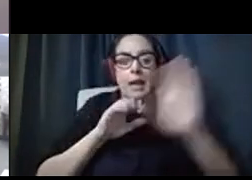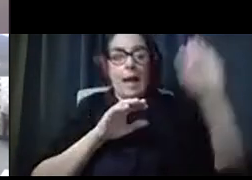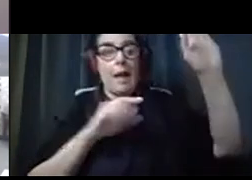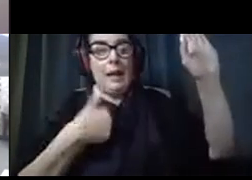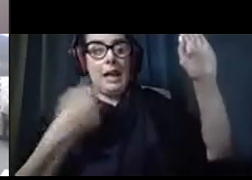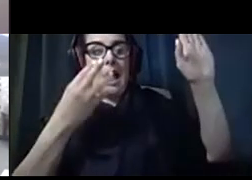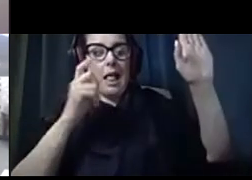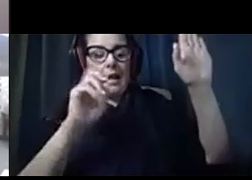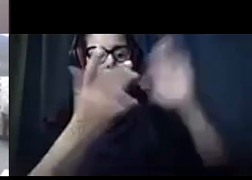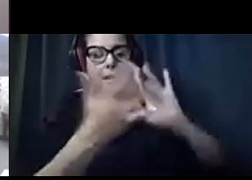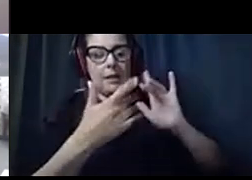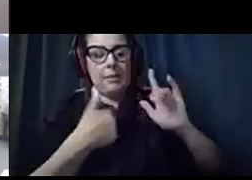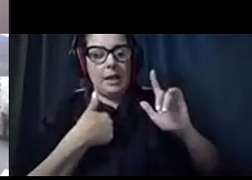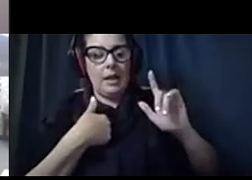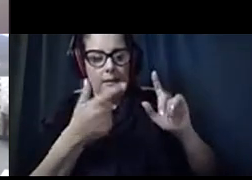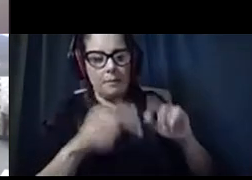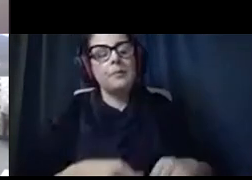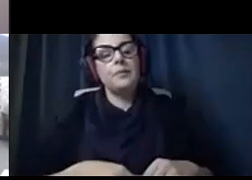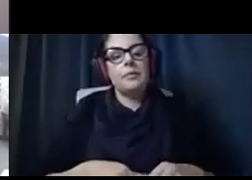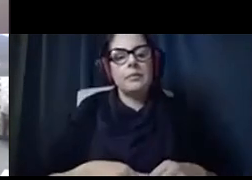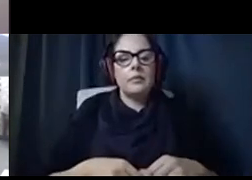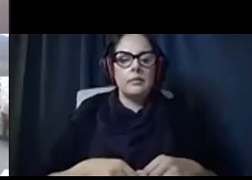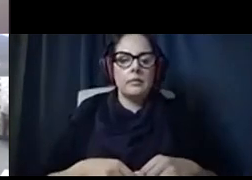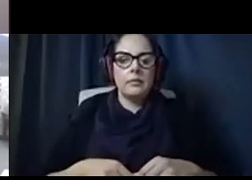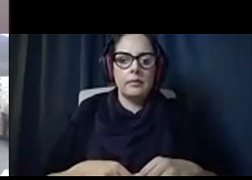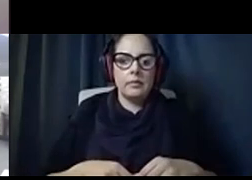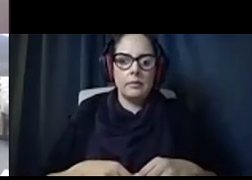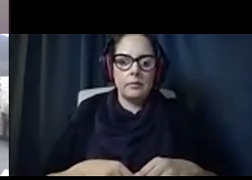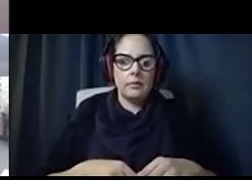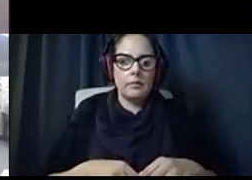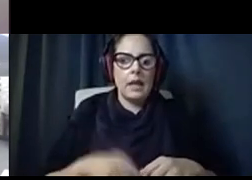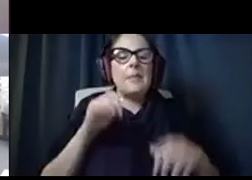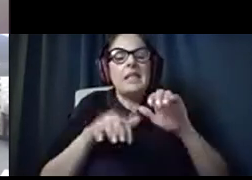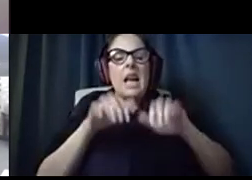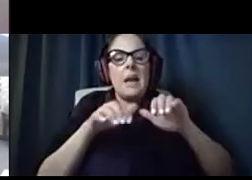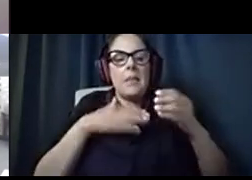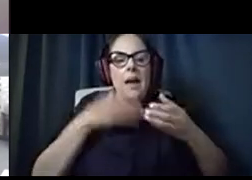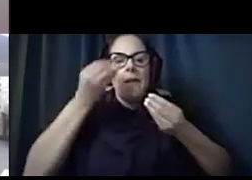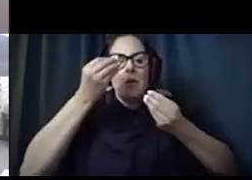Let me see. So, I'm just typing my information.